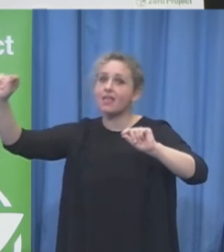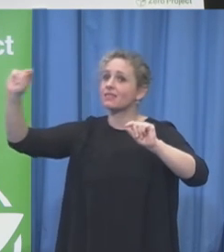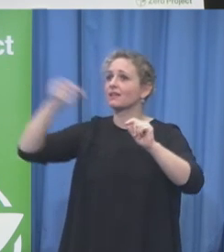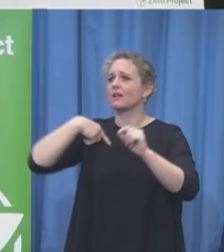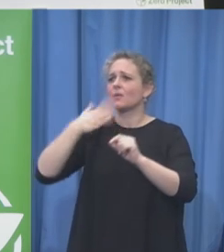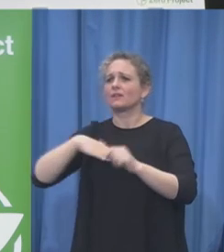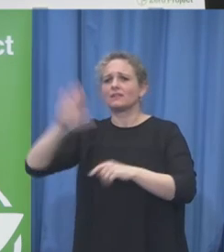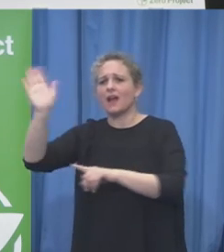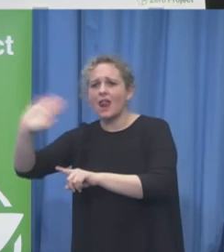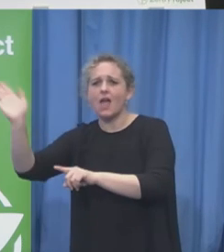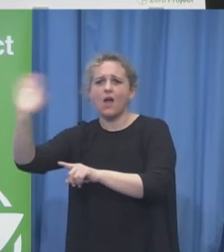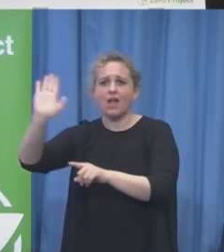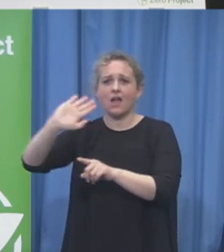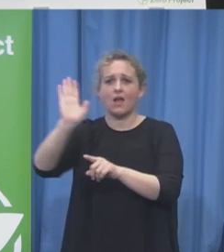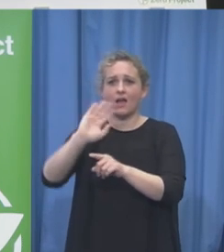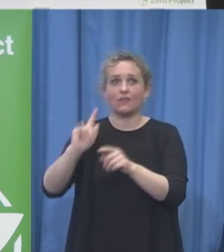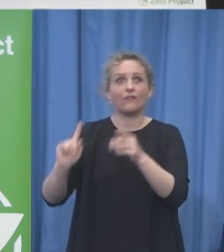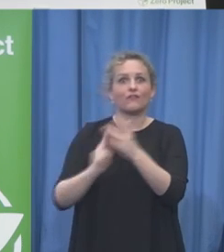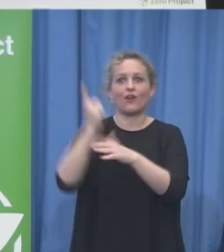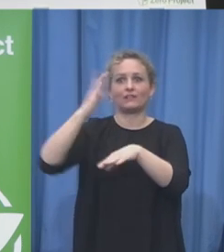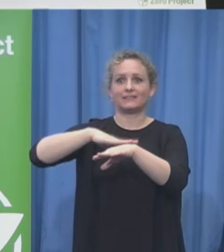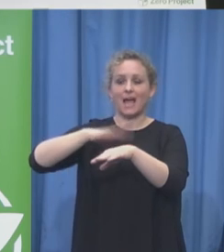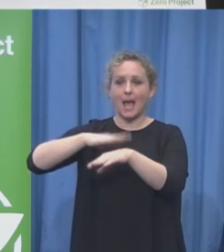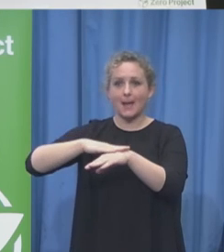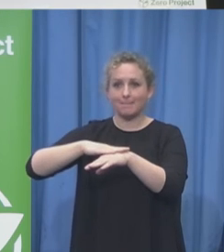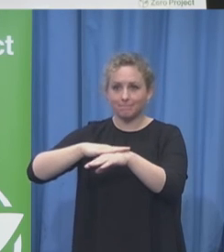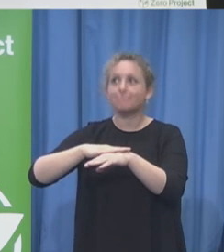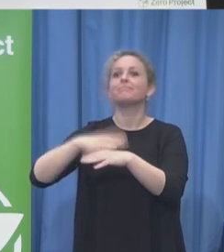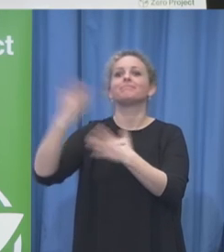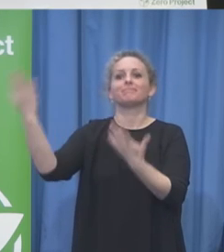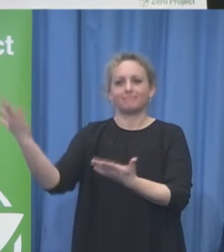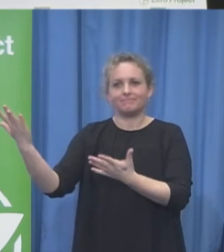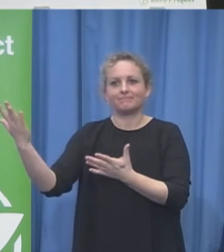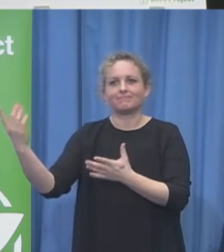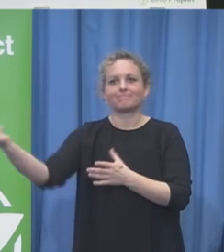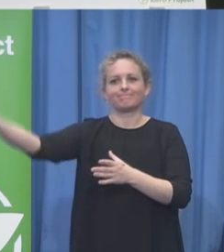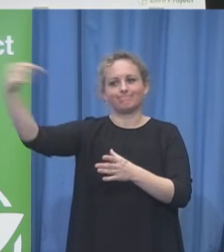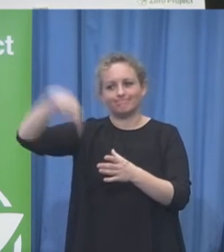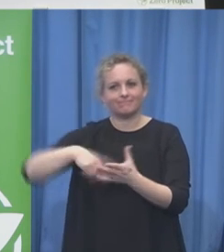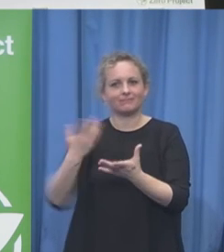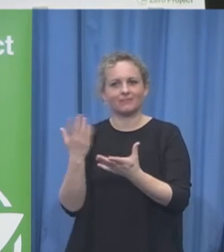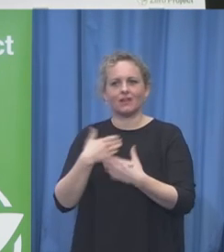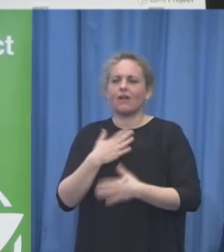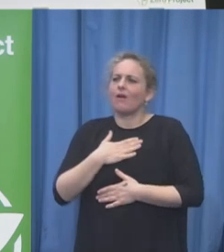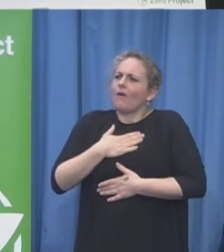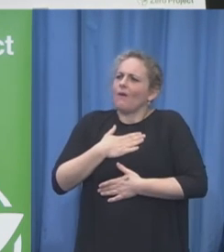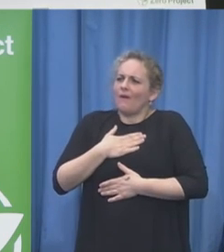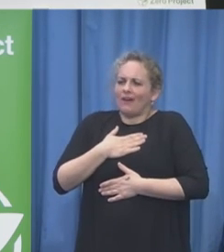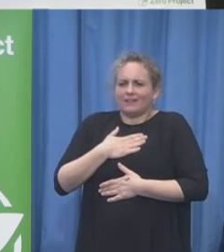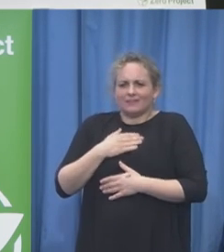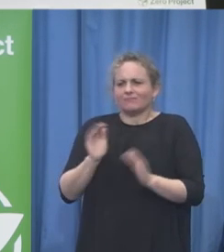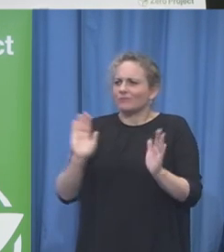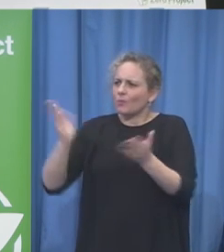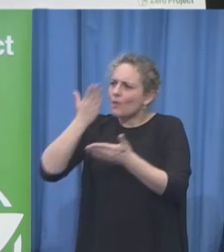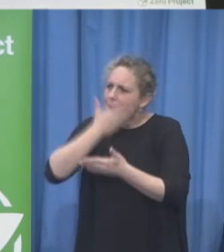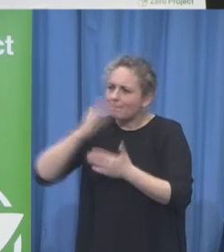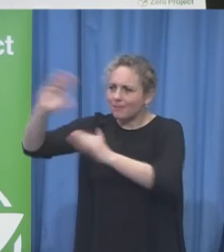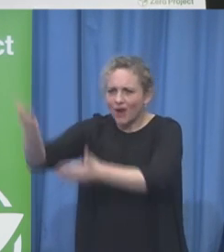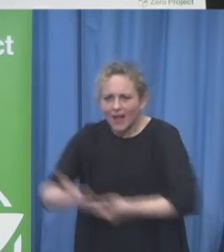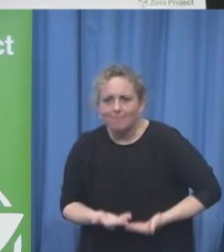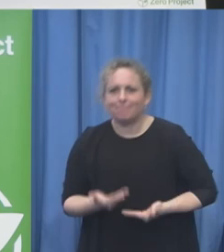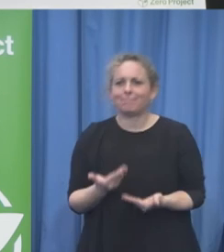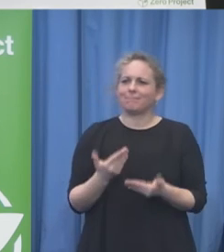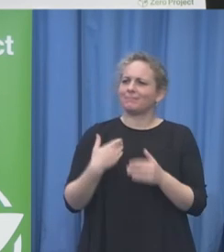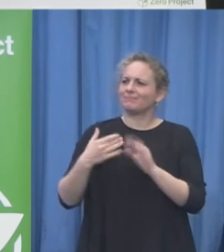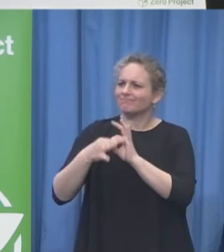I should like to extend a very warm welcome to so many distinguished guests from business and the